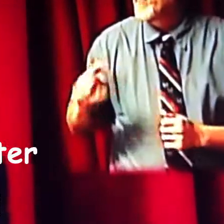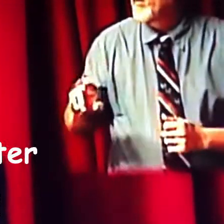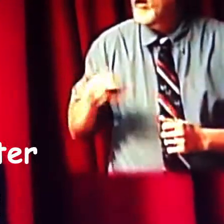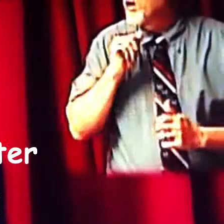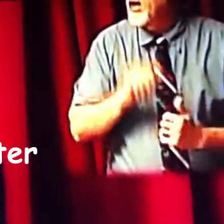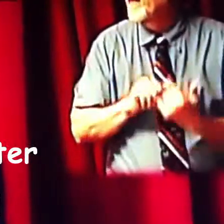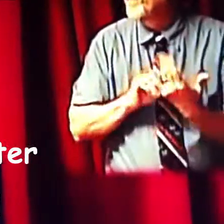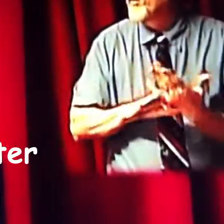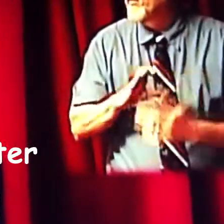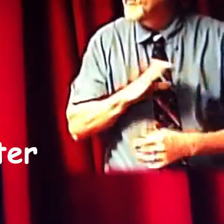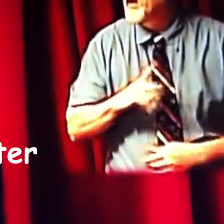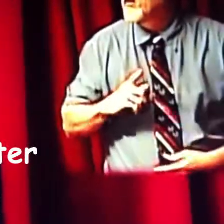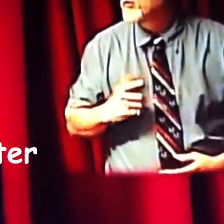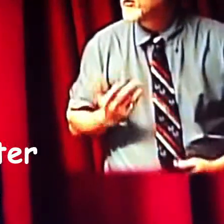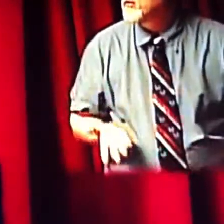of the council?